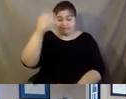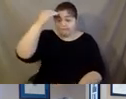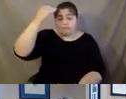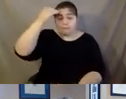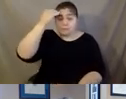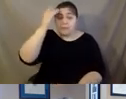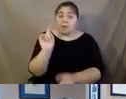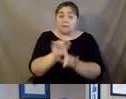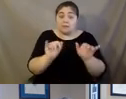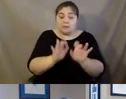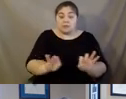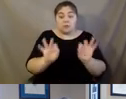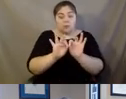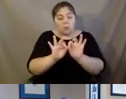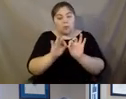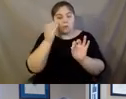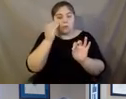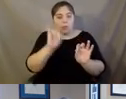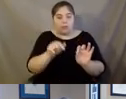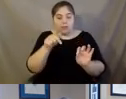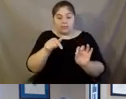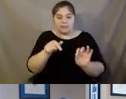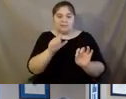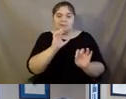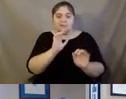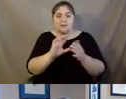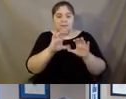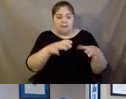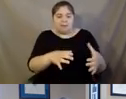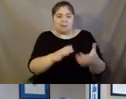to continue to reflect on that. are an aging population.